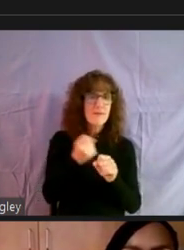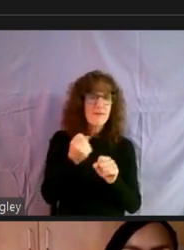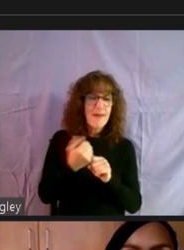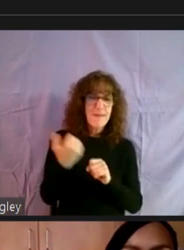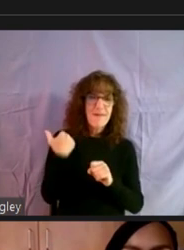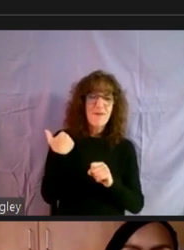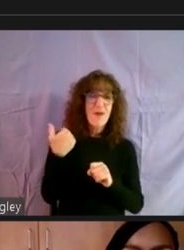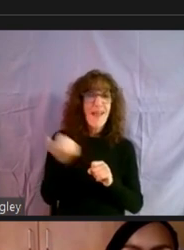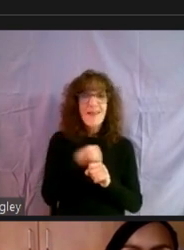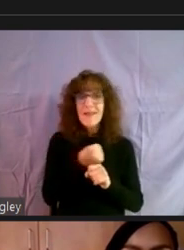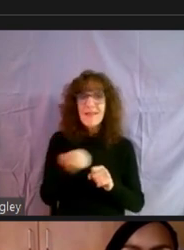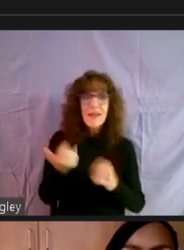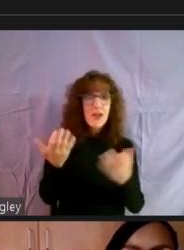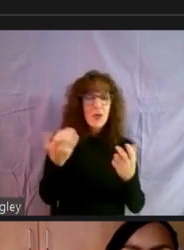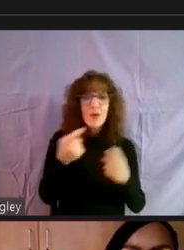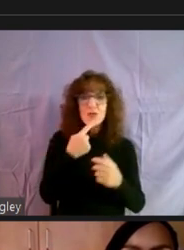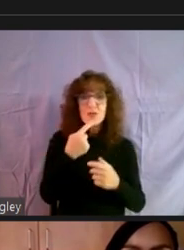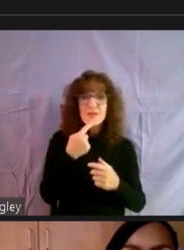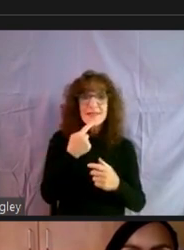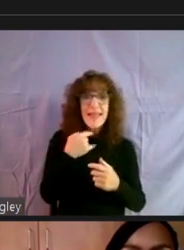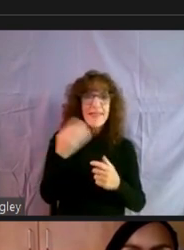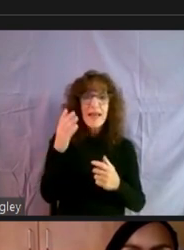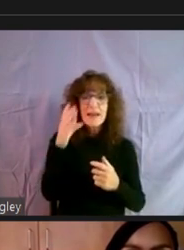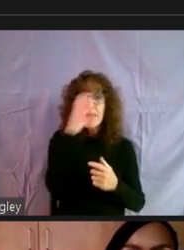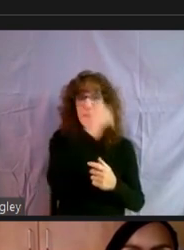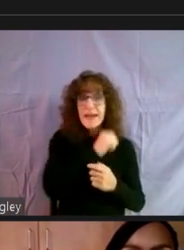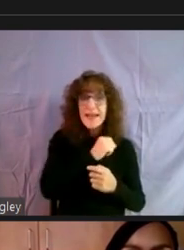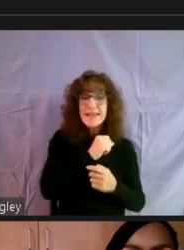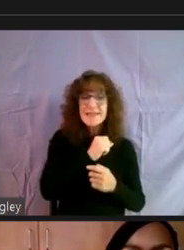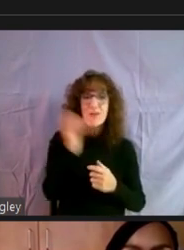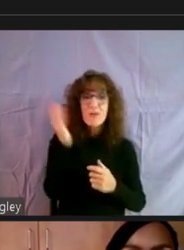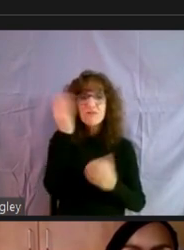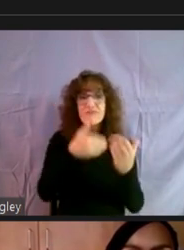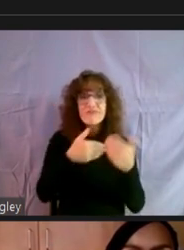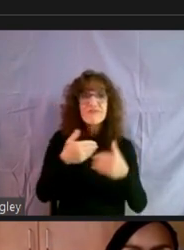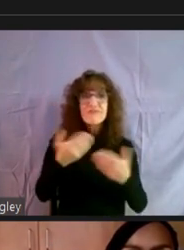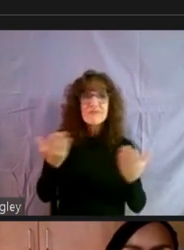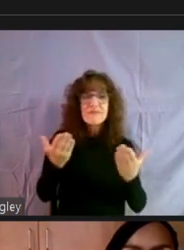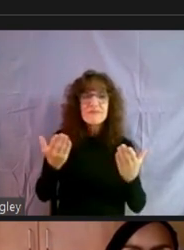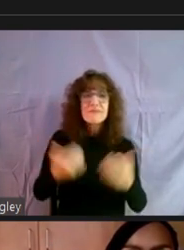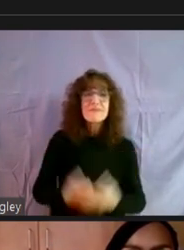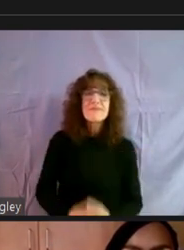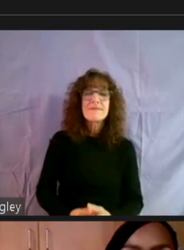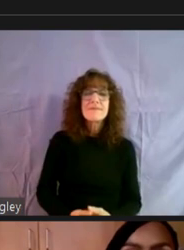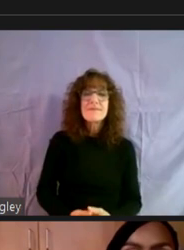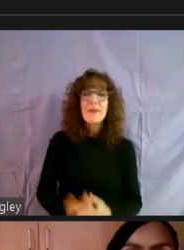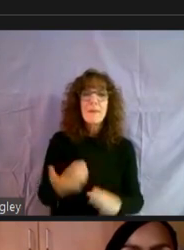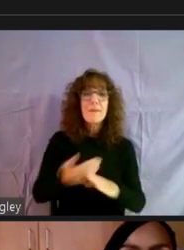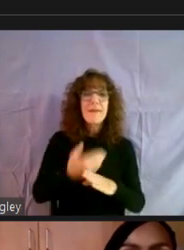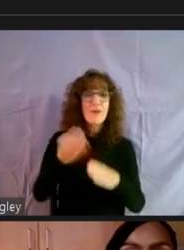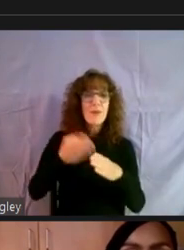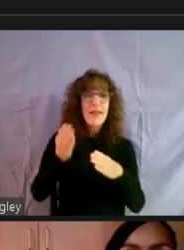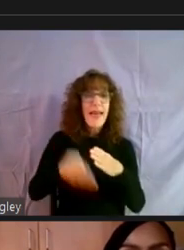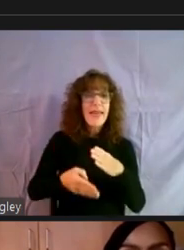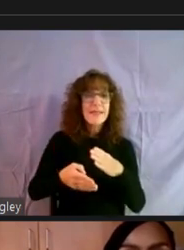Um, is there anything anybody would like to say that I missed or that you missed, I should say before we close?